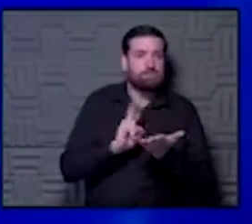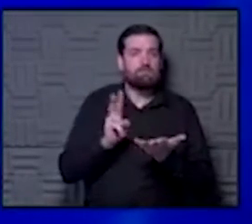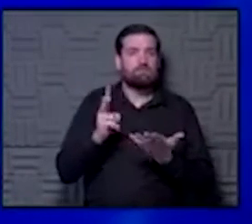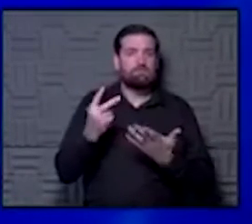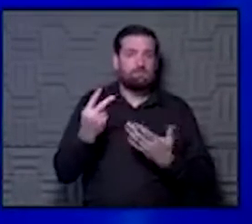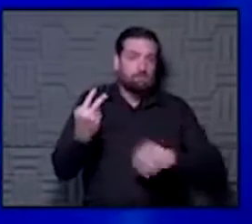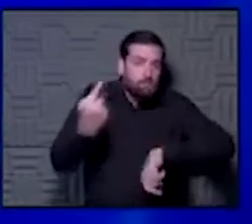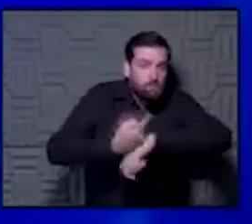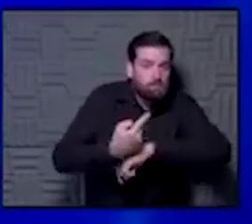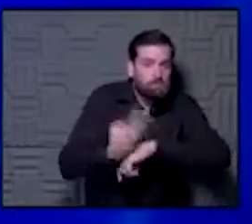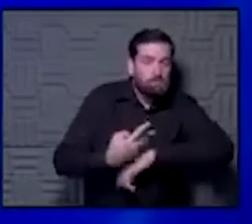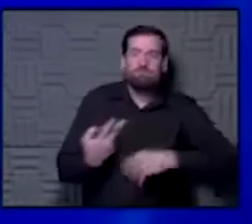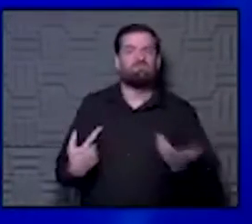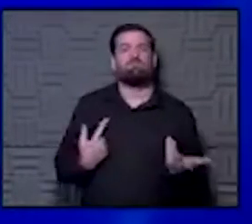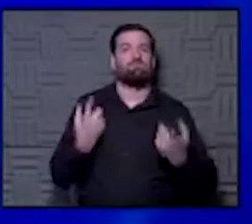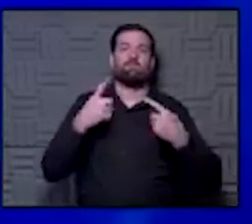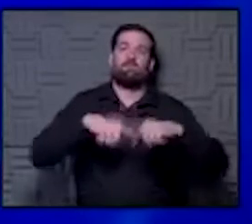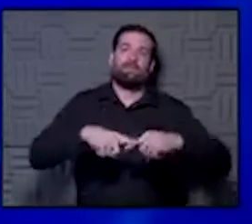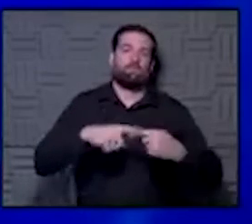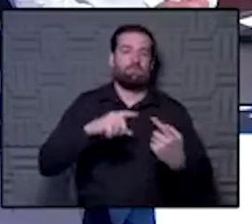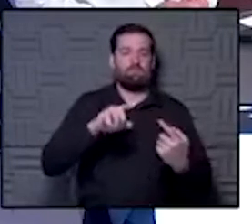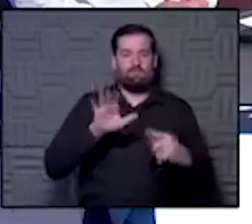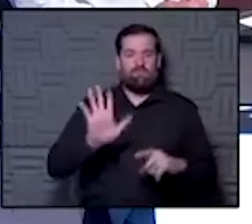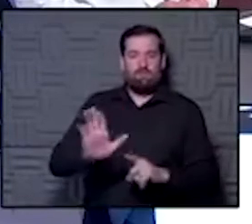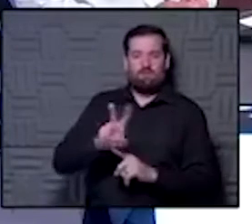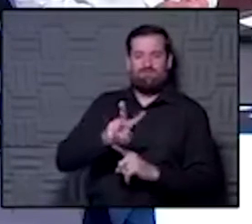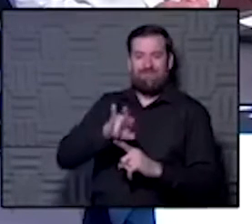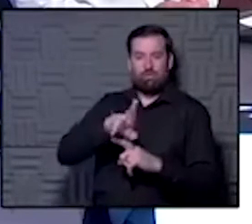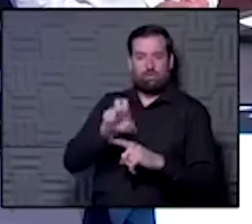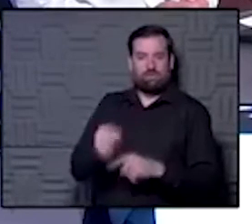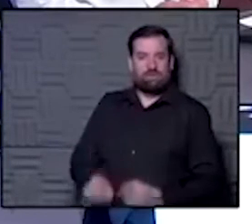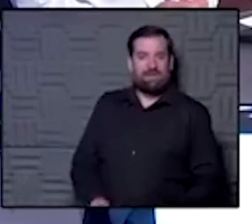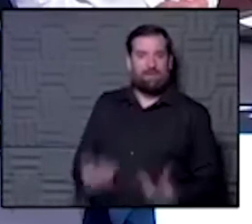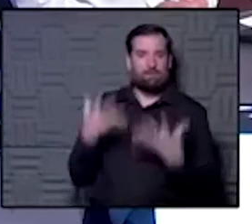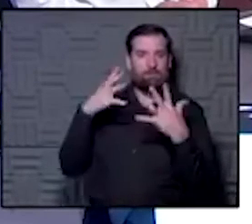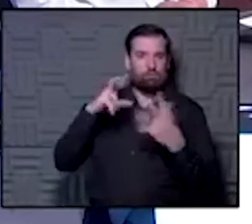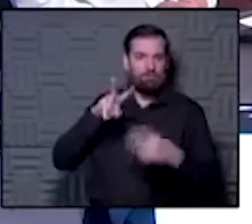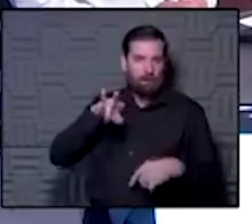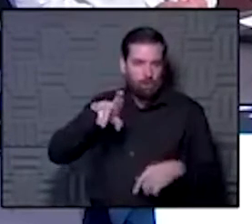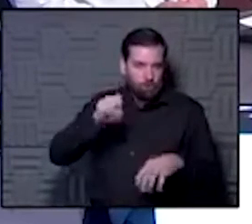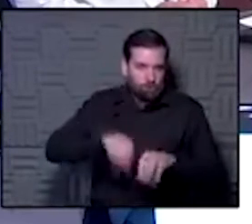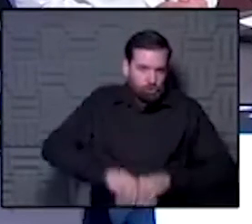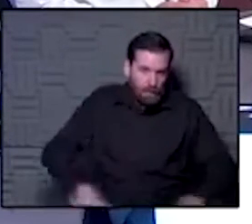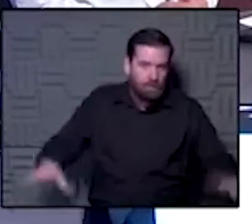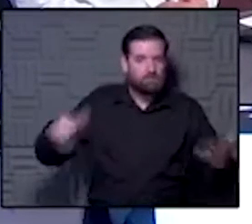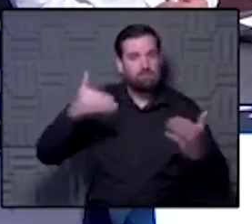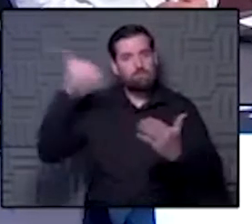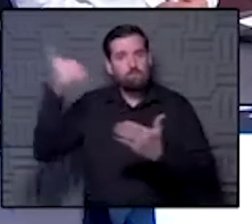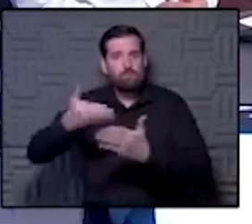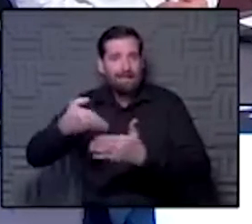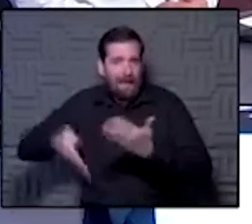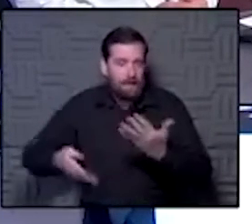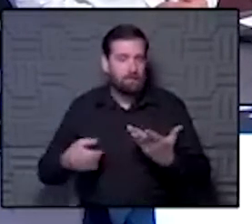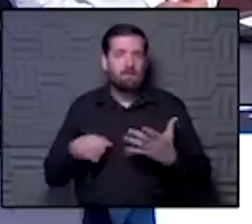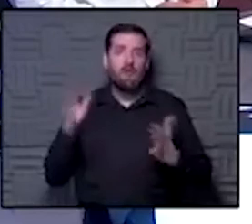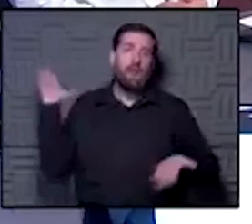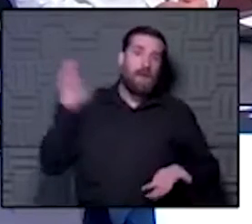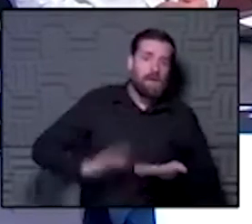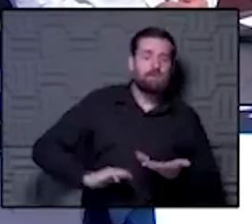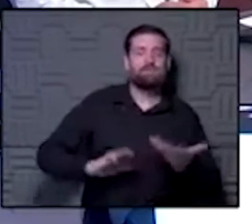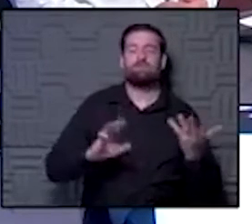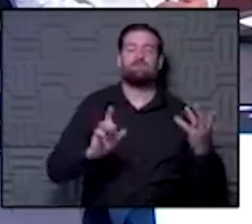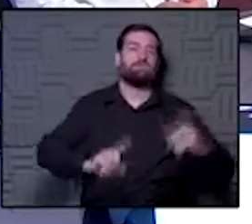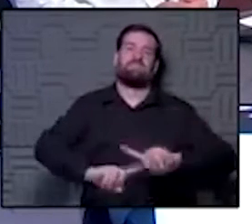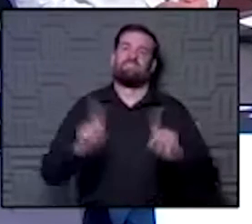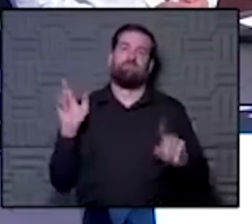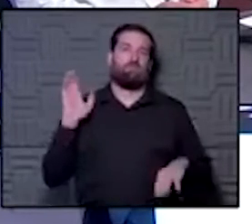that, because a lot of it depends on the intensity of the amount of virus somebody's shedding at That's exactly right. You know, if they're toward the end, they're not shedding as much virus, that's a much different statement